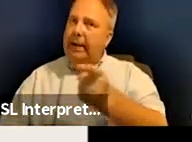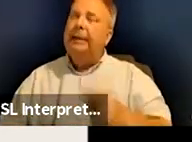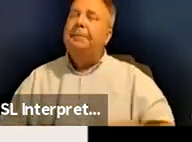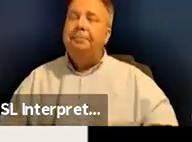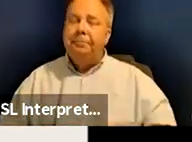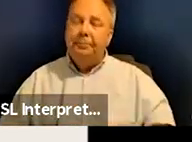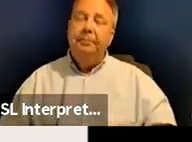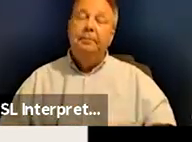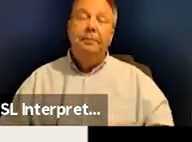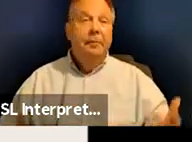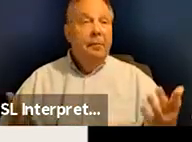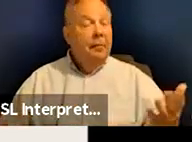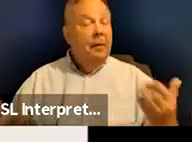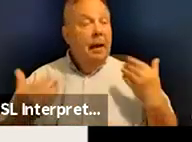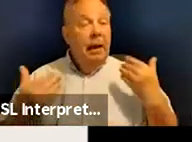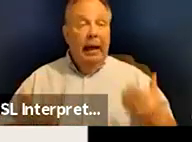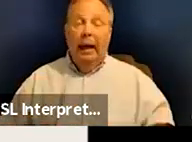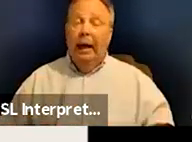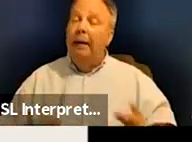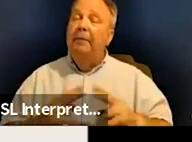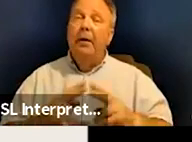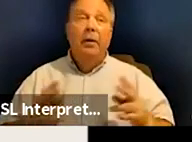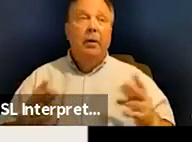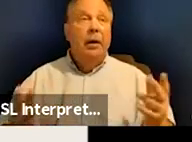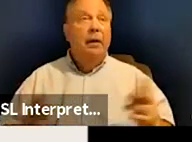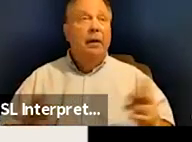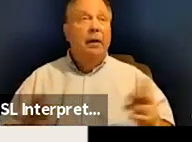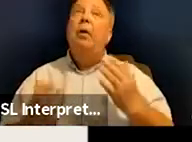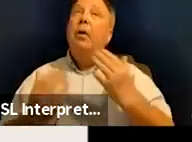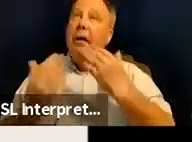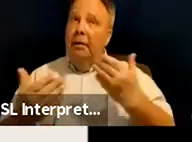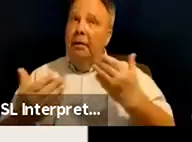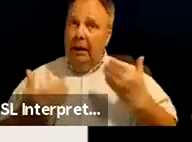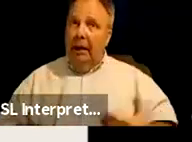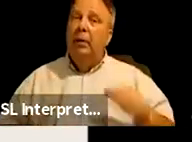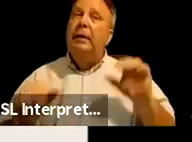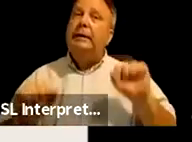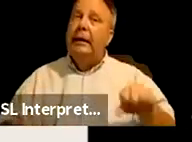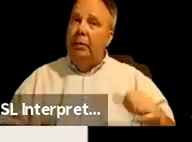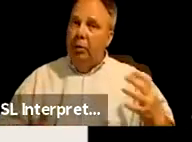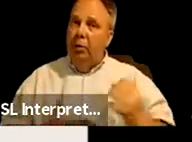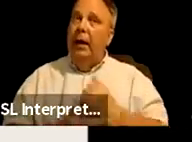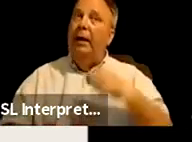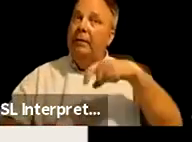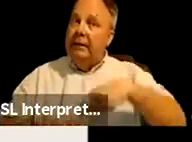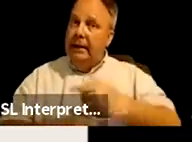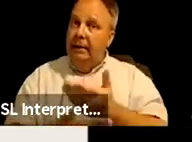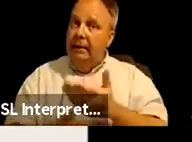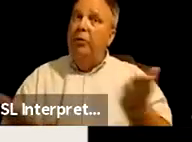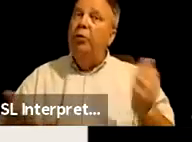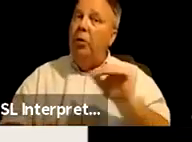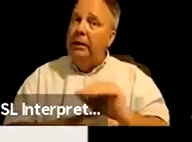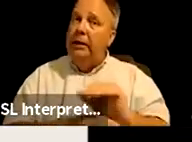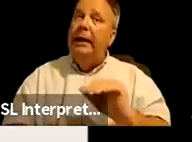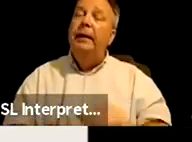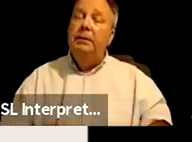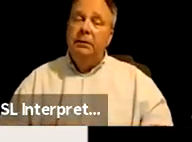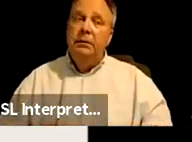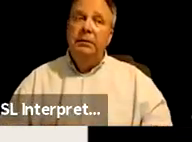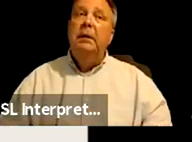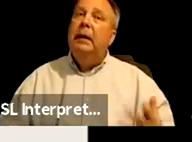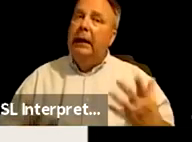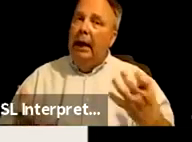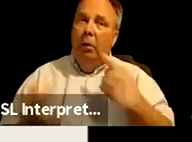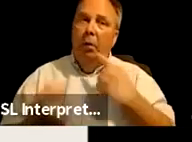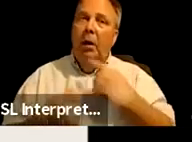Well, I am, I'm very, very thankful that I was able to have this time with you all tonight and, you know, want to